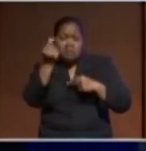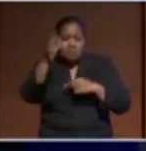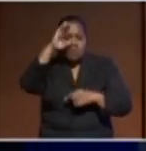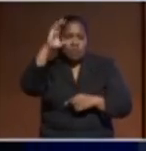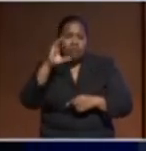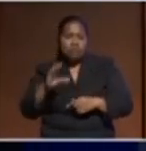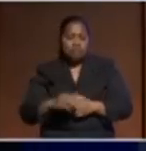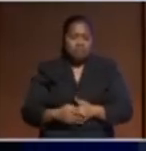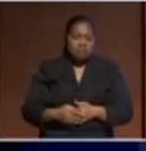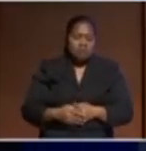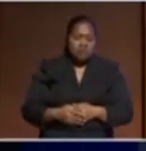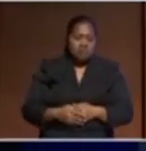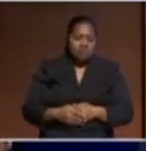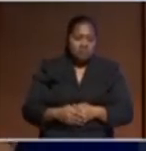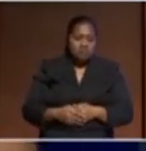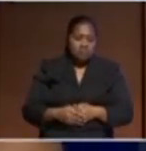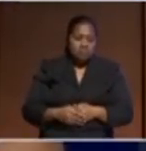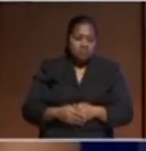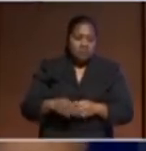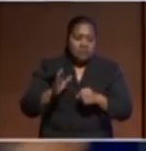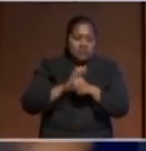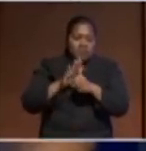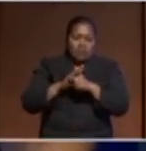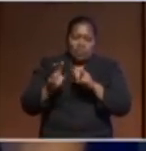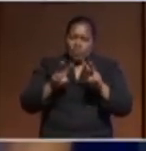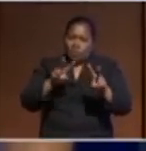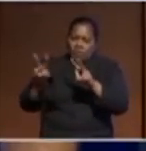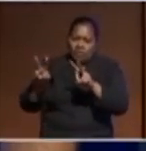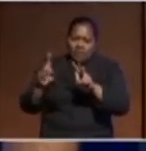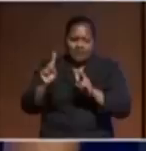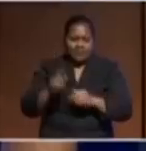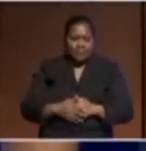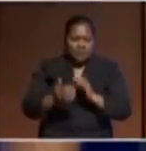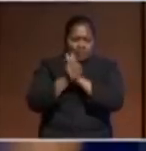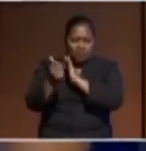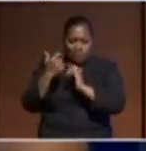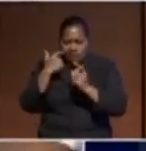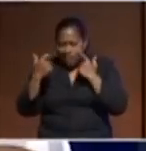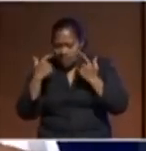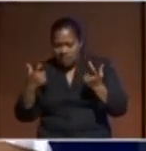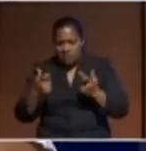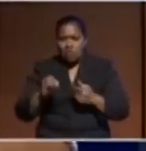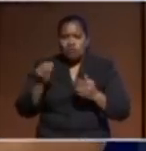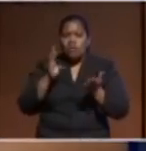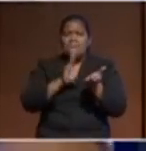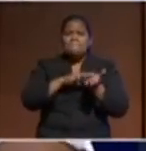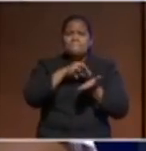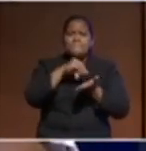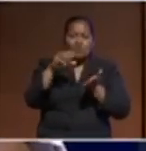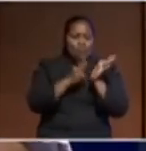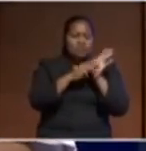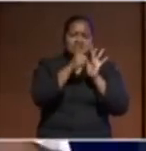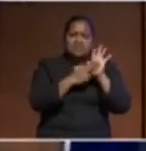raising maybe to look at the potential of finding the type of modules or minerals that can be extracted